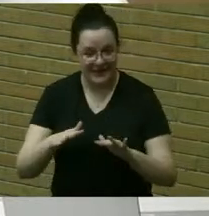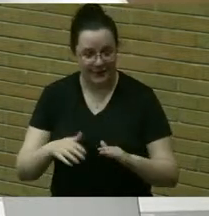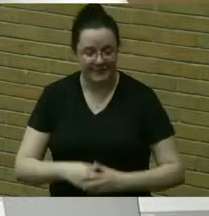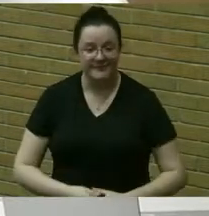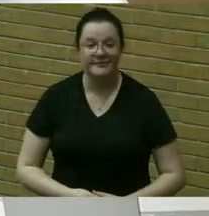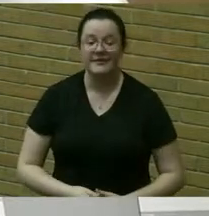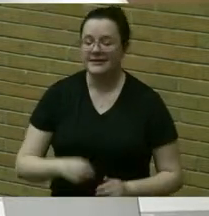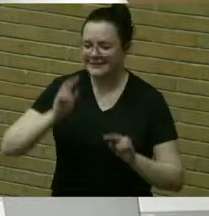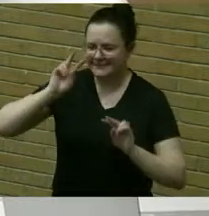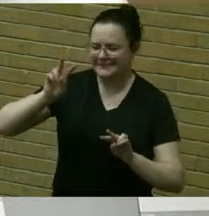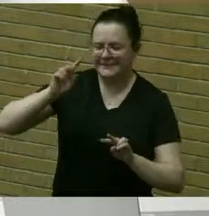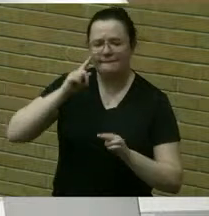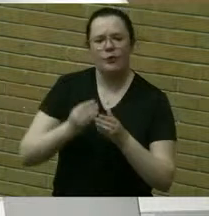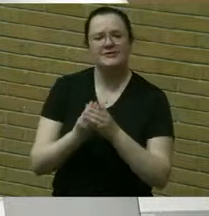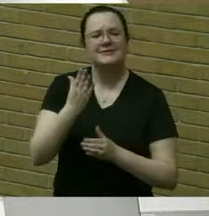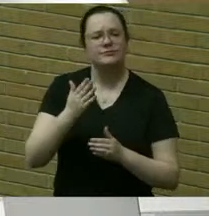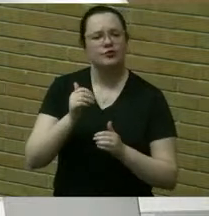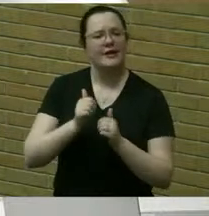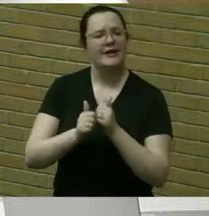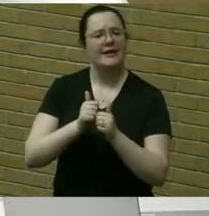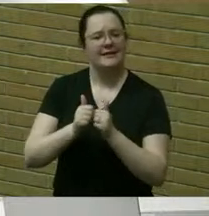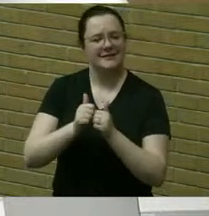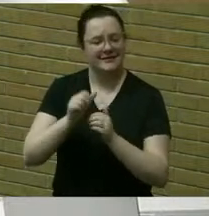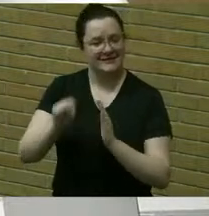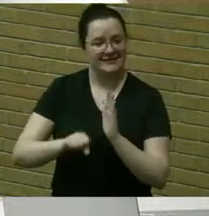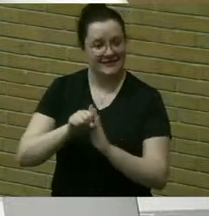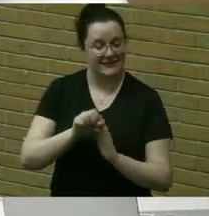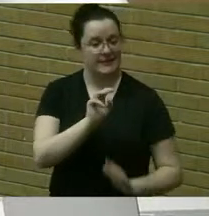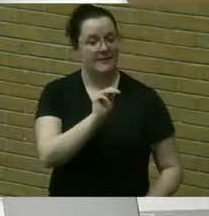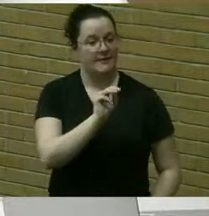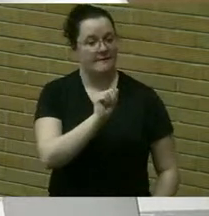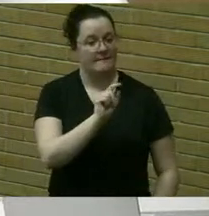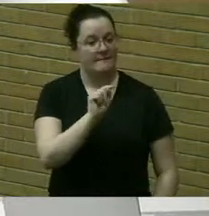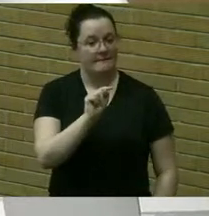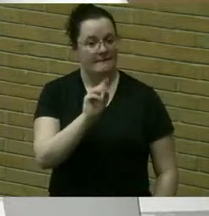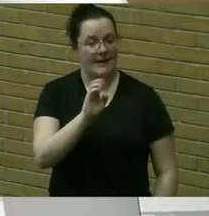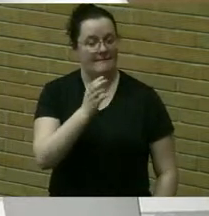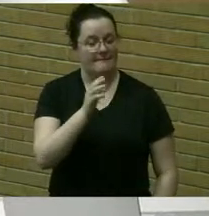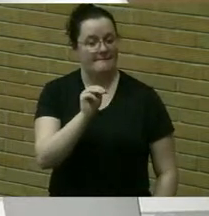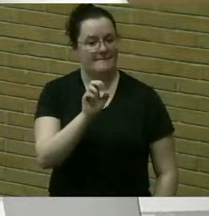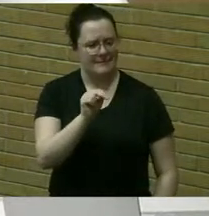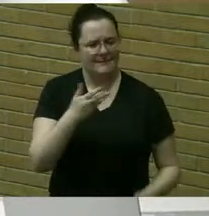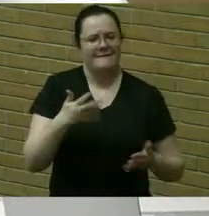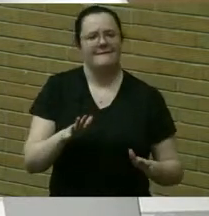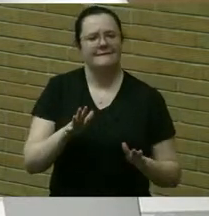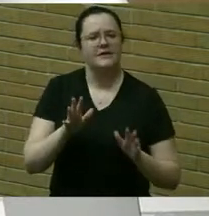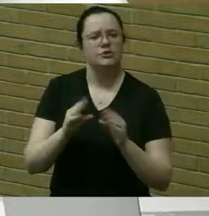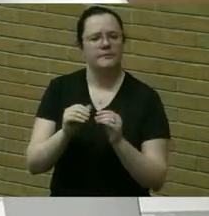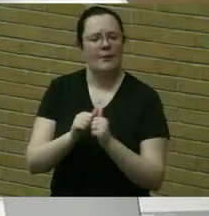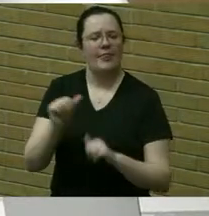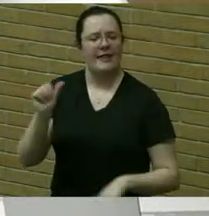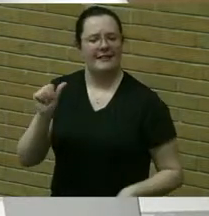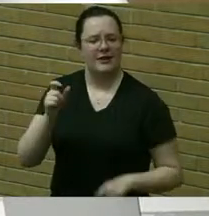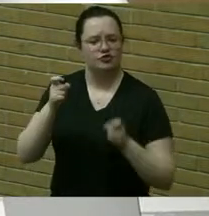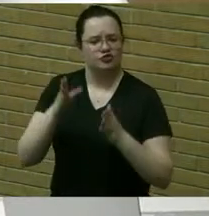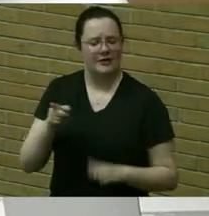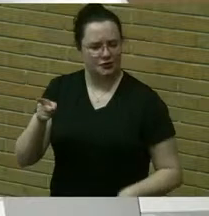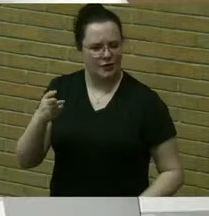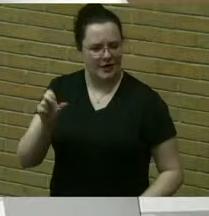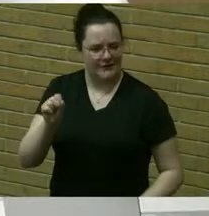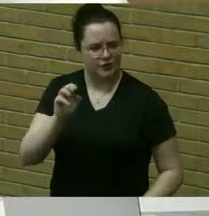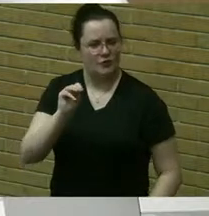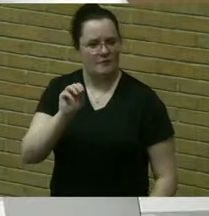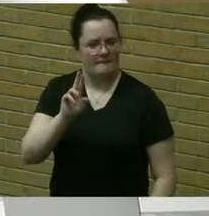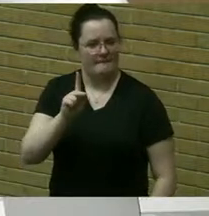athletic season matt beeman has met with the new athletic director at the high school mark press regarding school and community